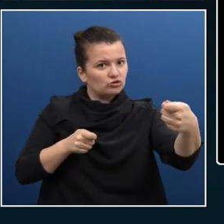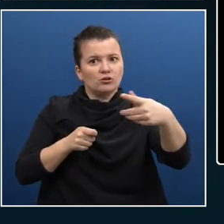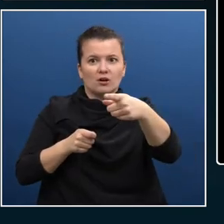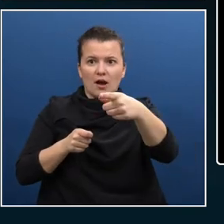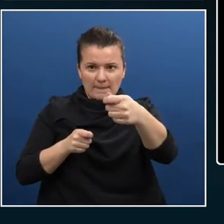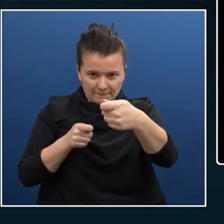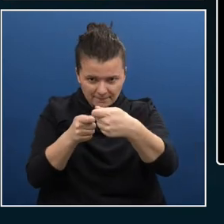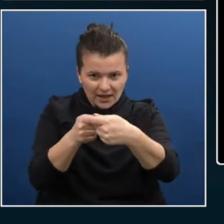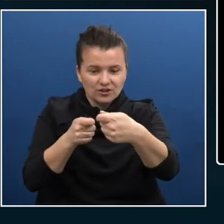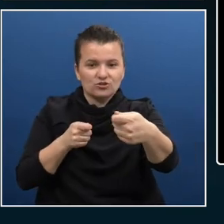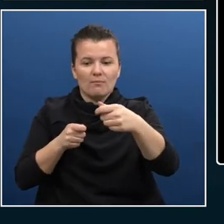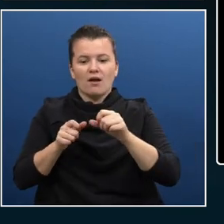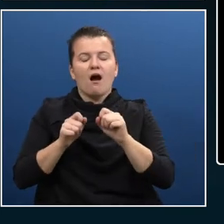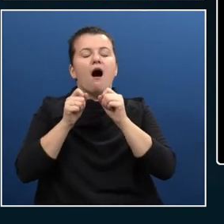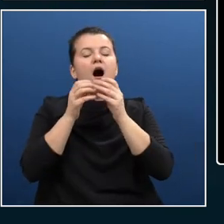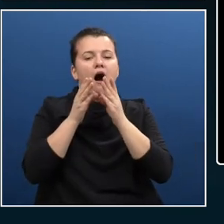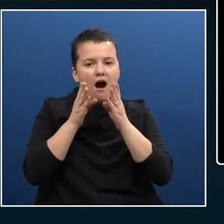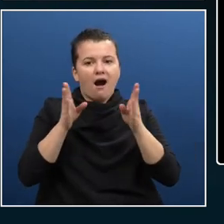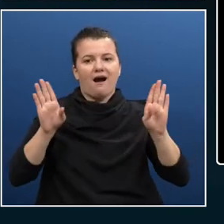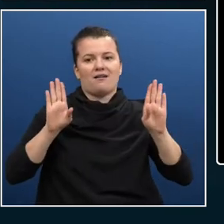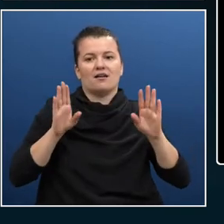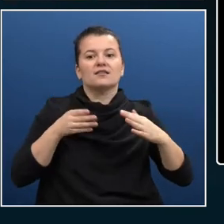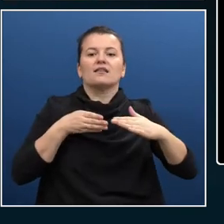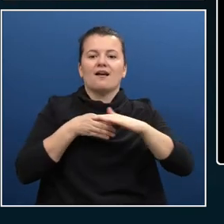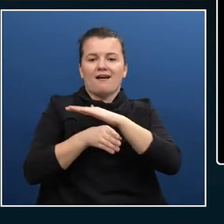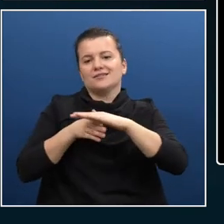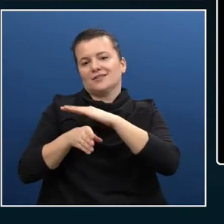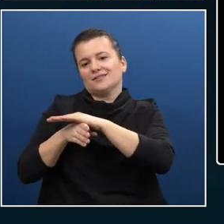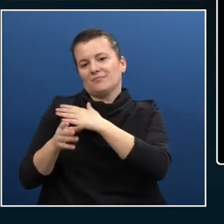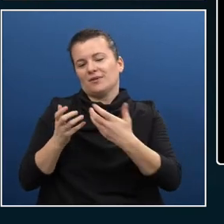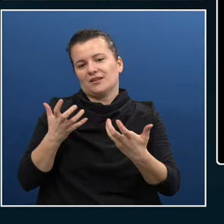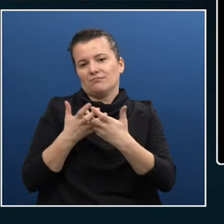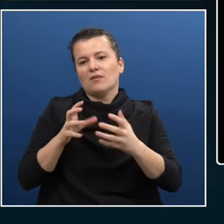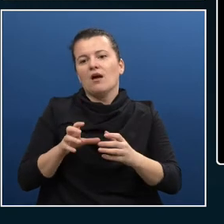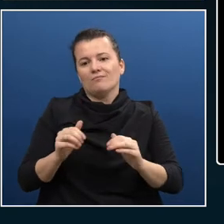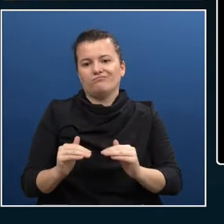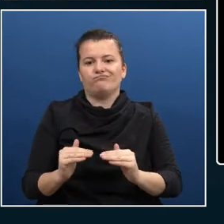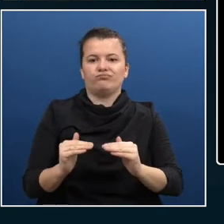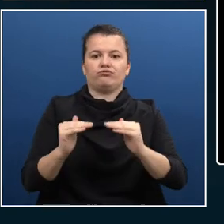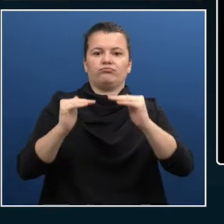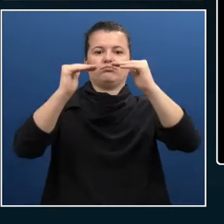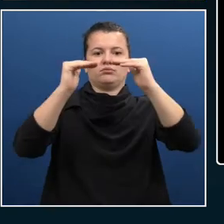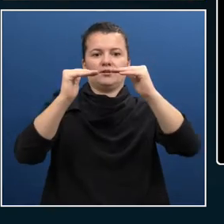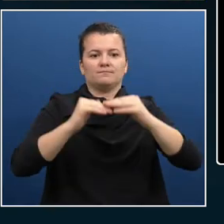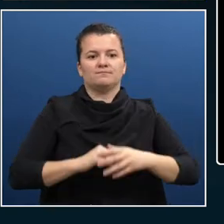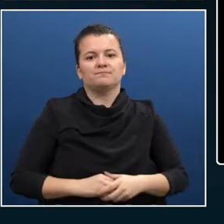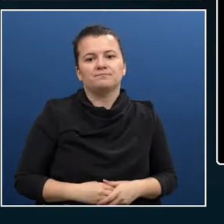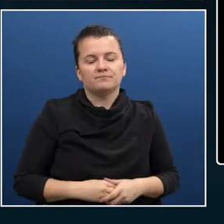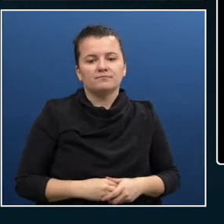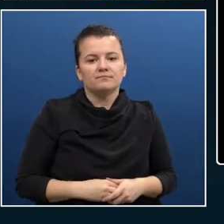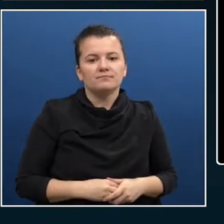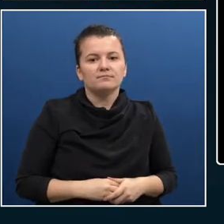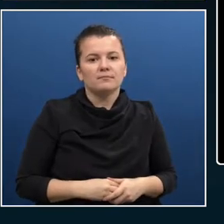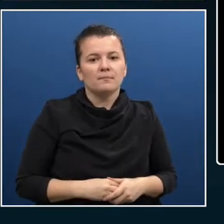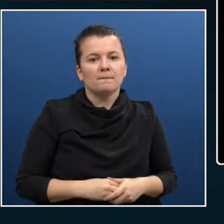.io, accessibility, personas. And you start to realize, wait a second,